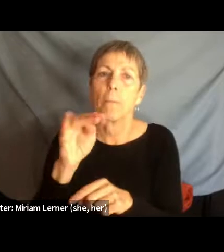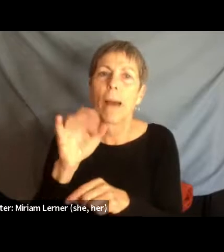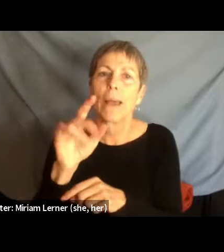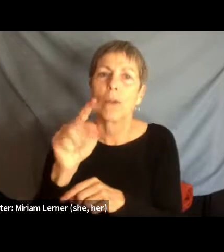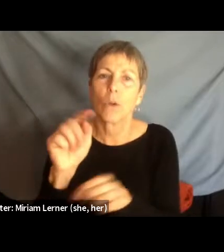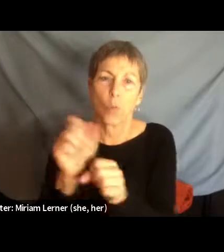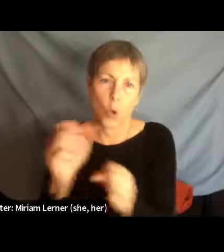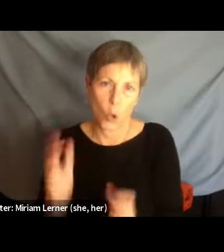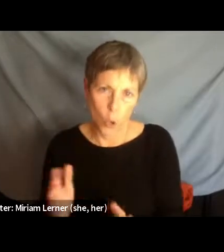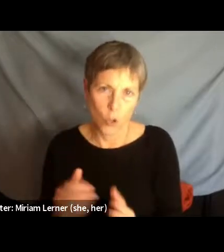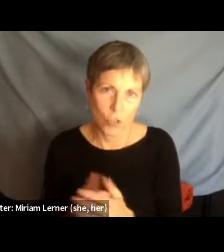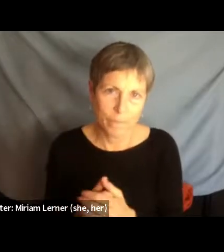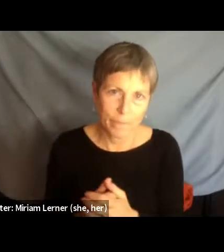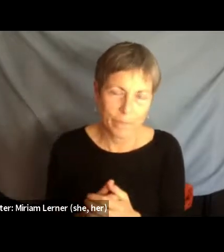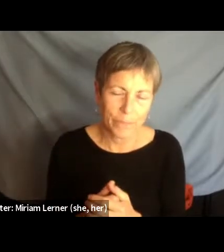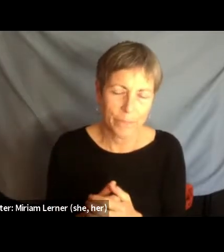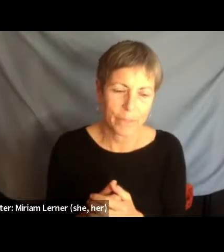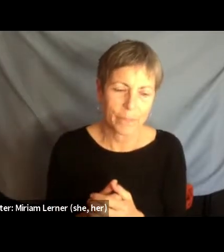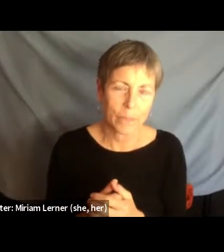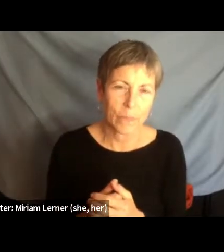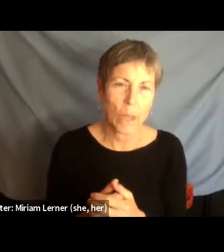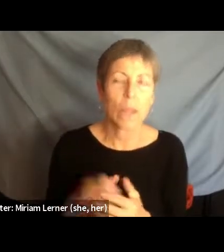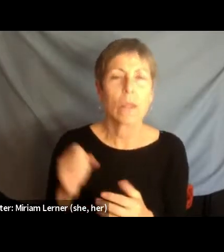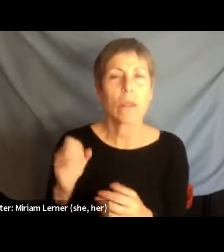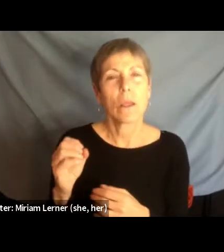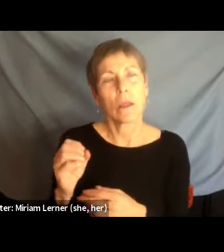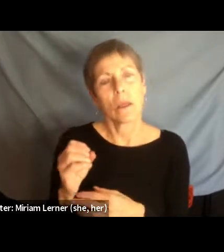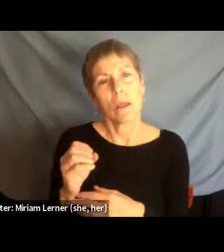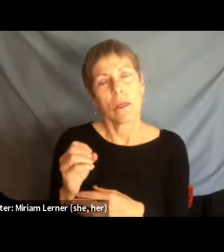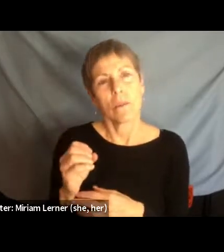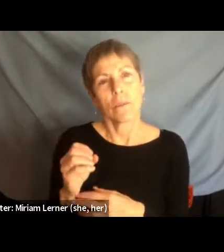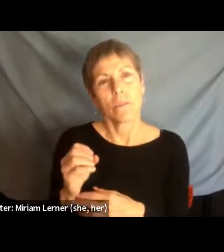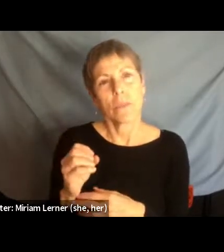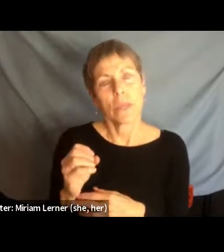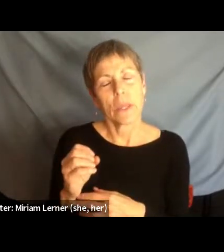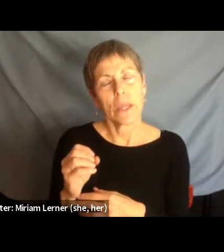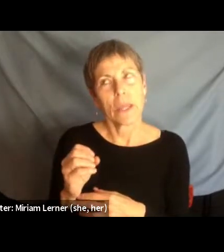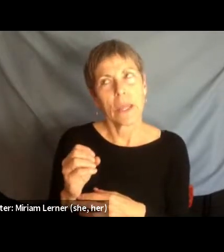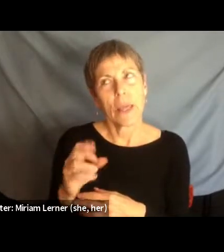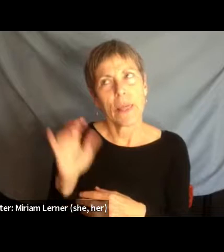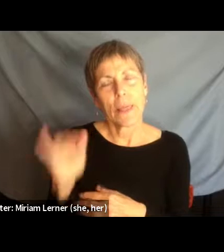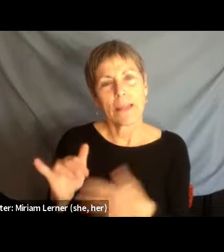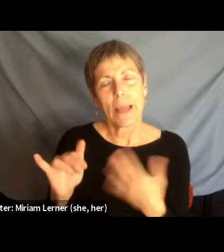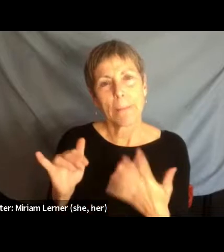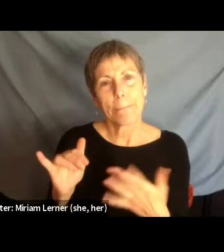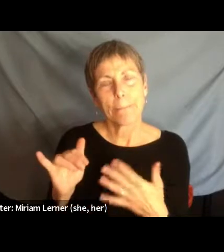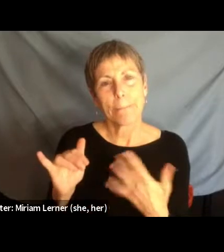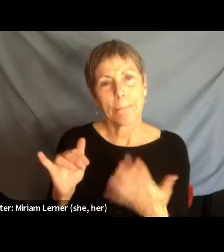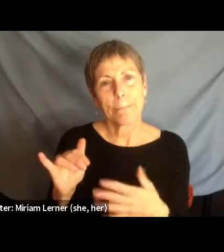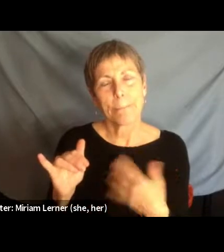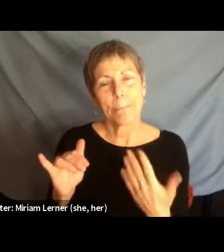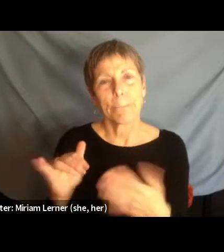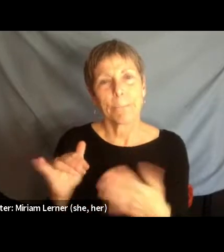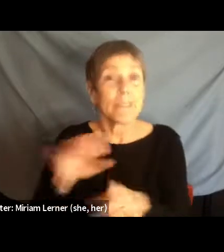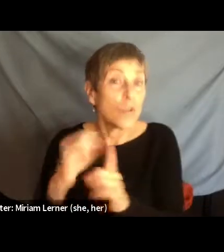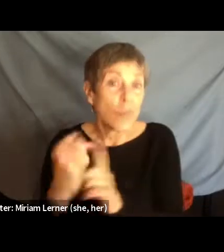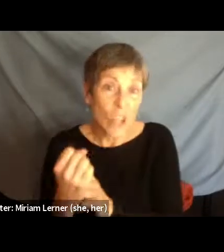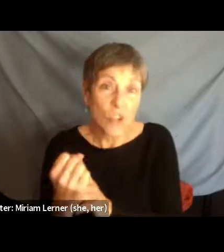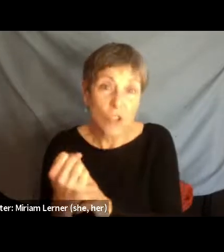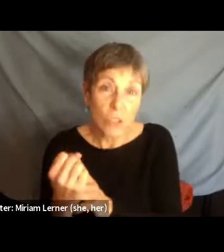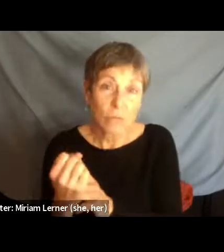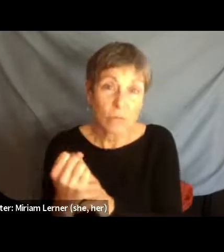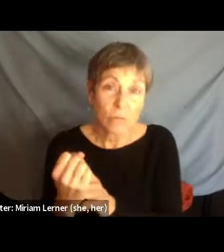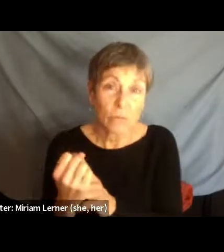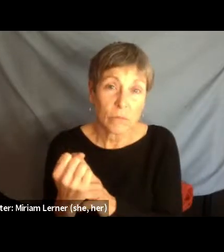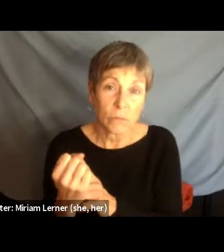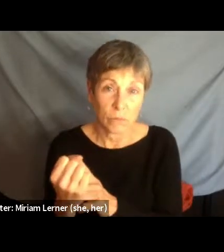this situation at the present time